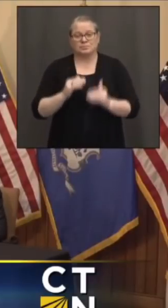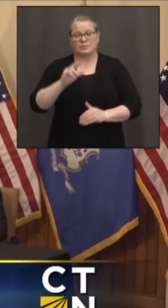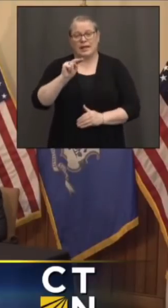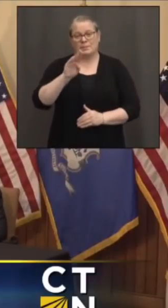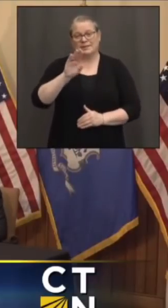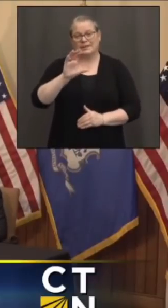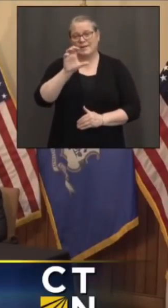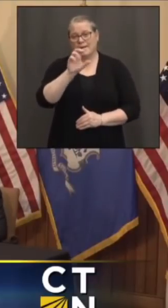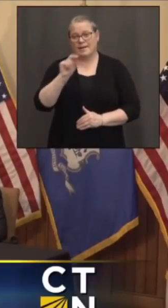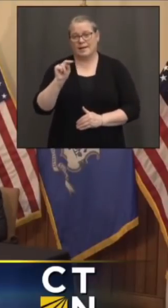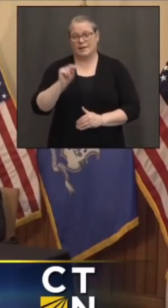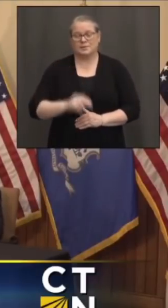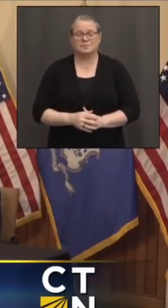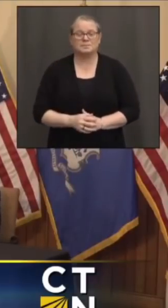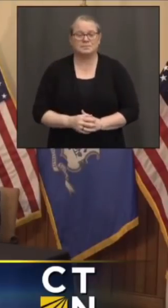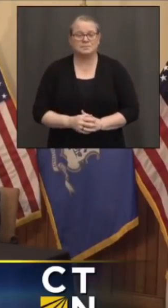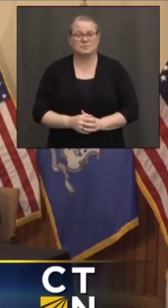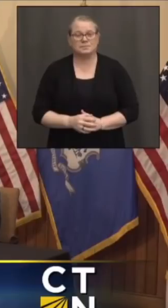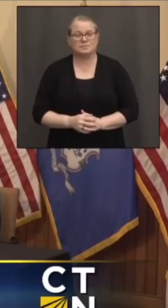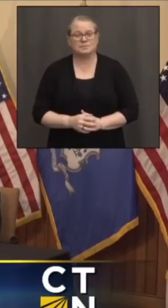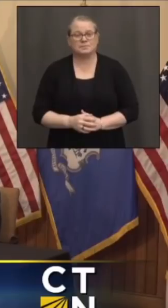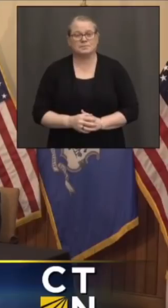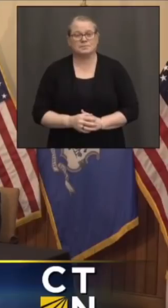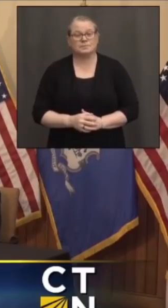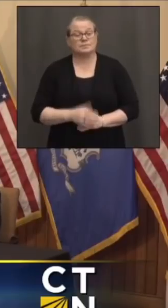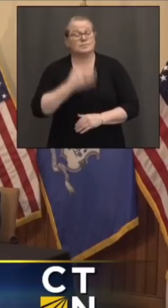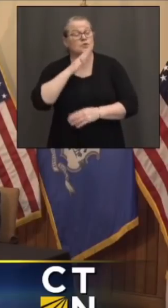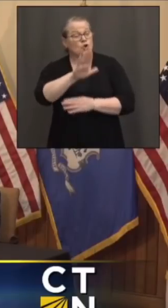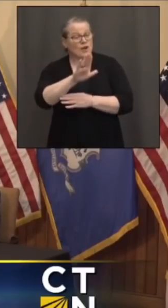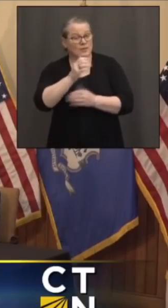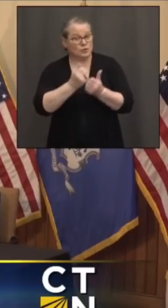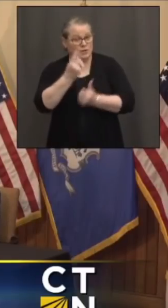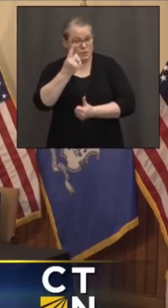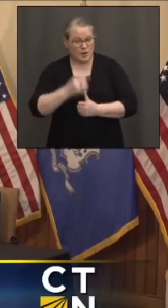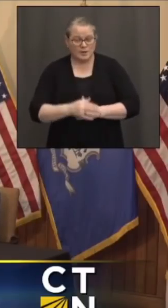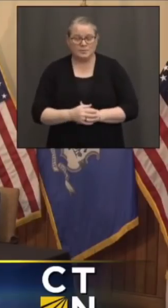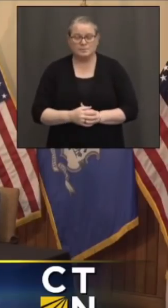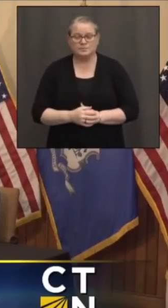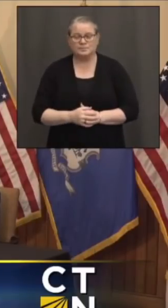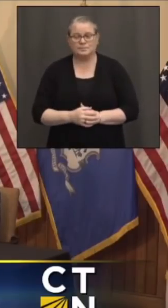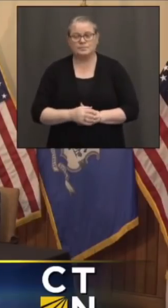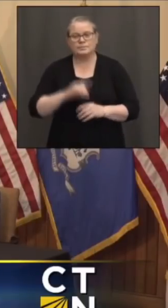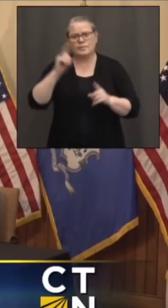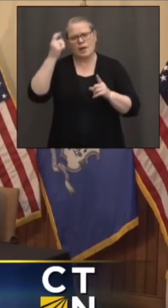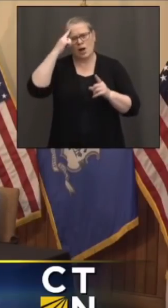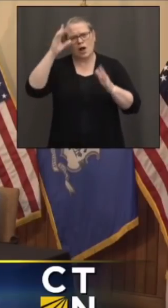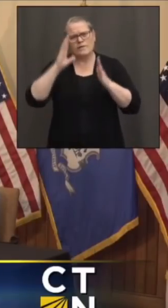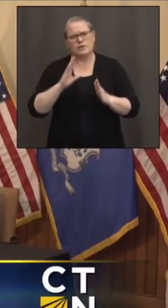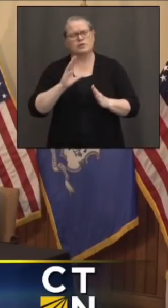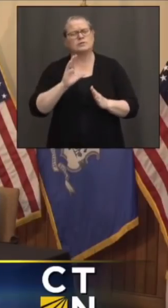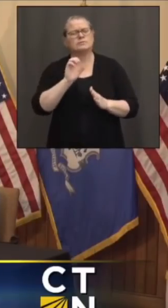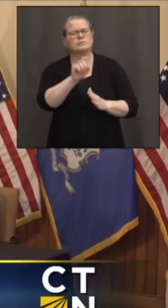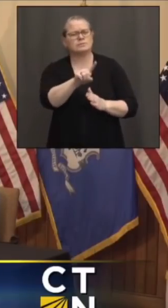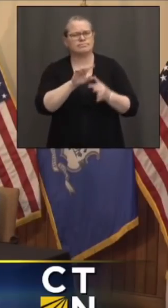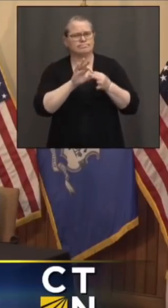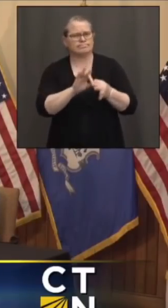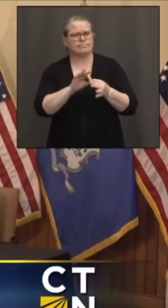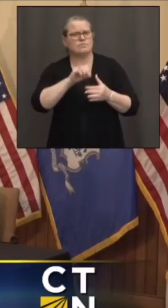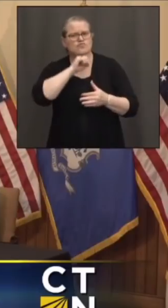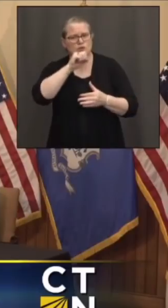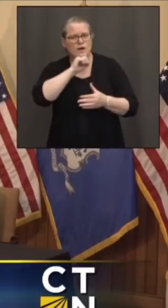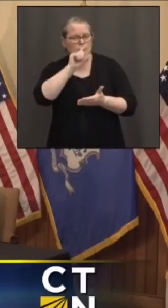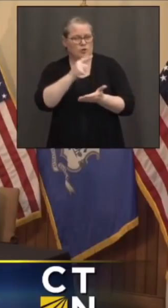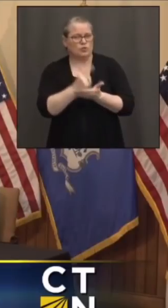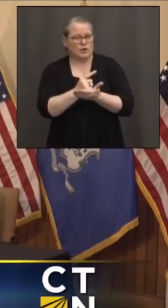NBC, Connecticut. Good afternoon, everyone. Governor, sticking with the prom and graduation, has there been any